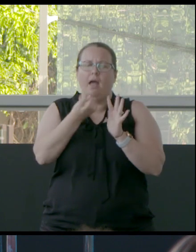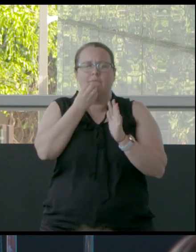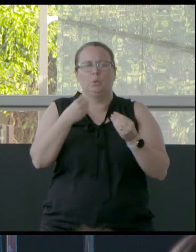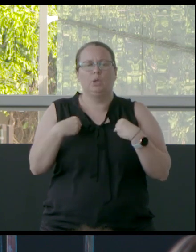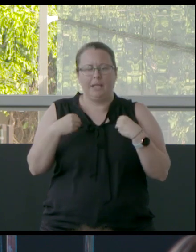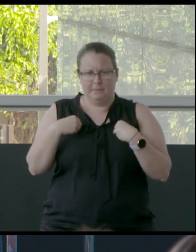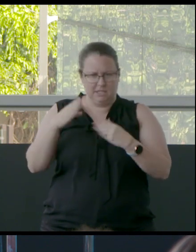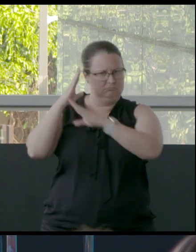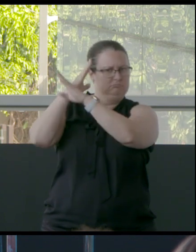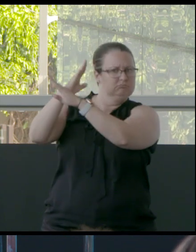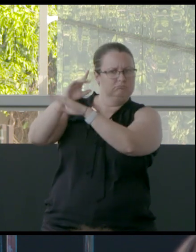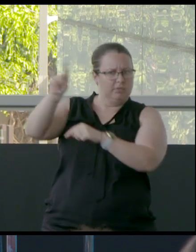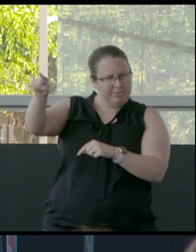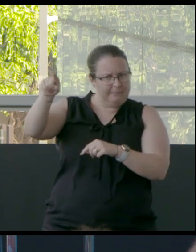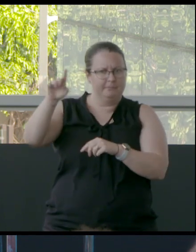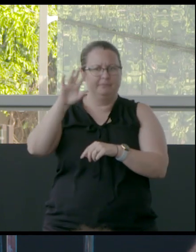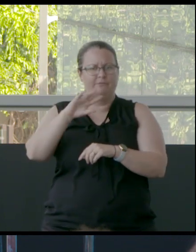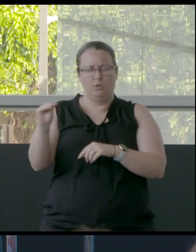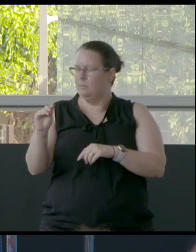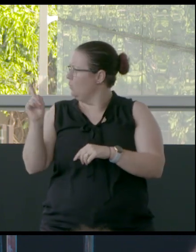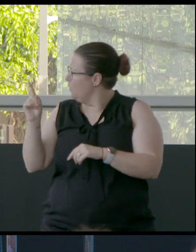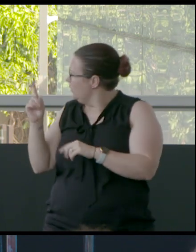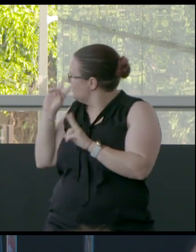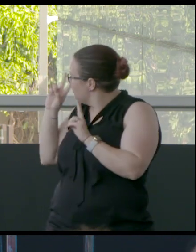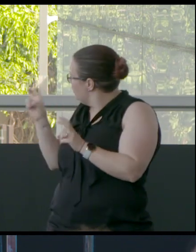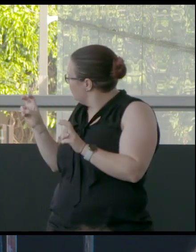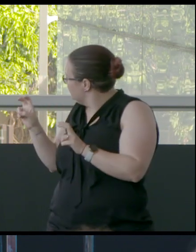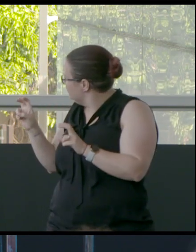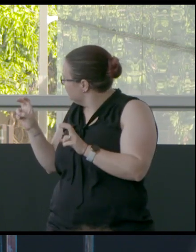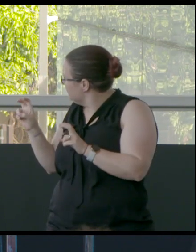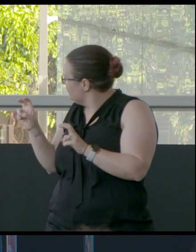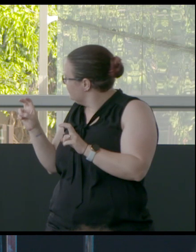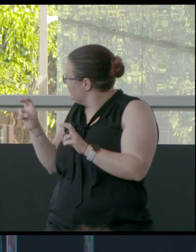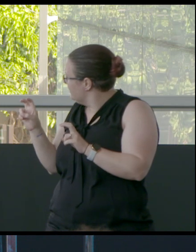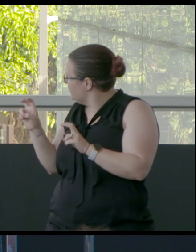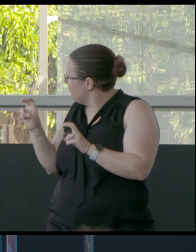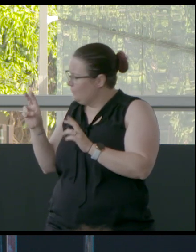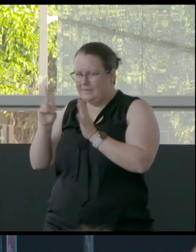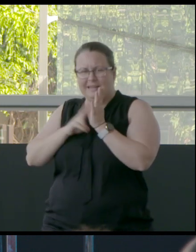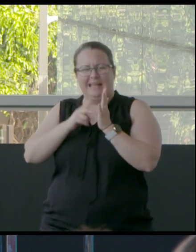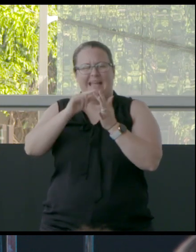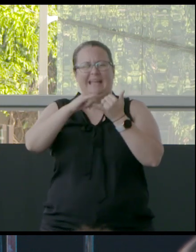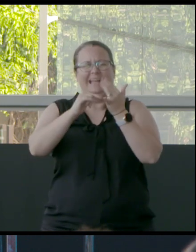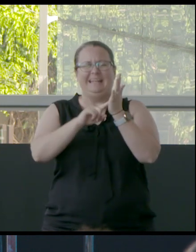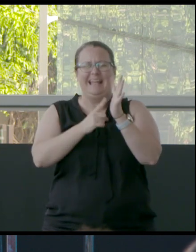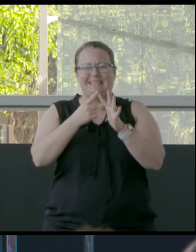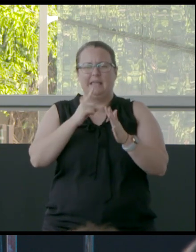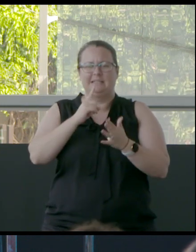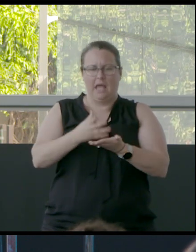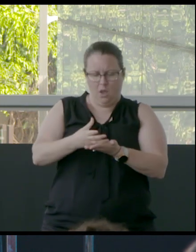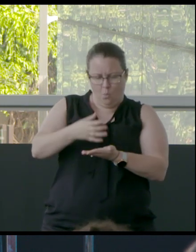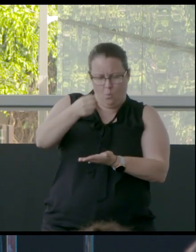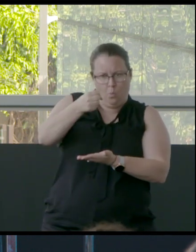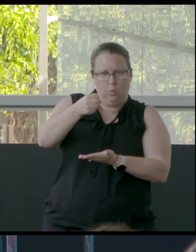and stop them from... What was it? What's it called? They wanted to claim that bottled water is an essential